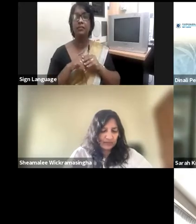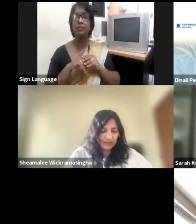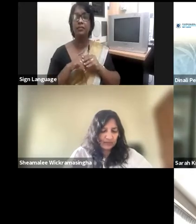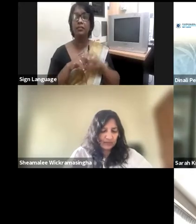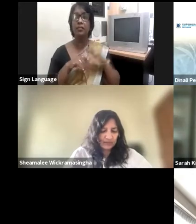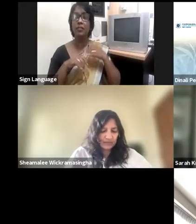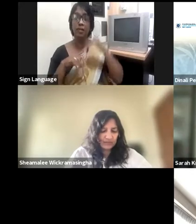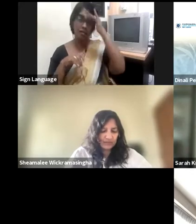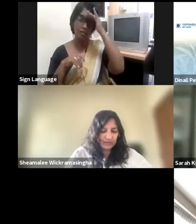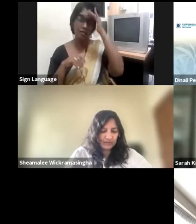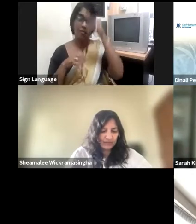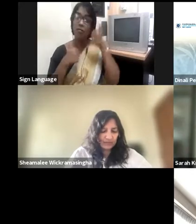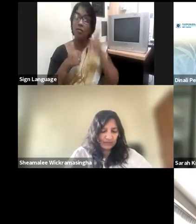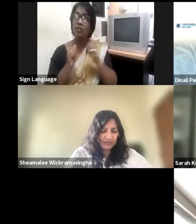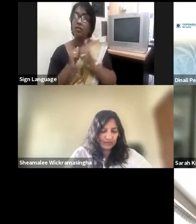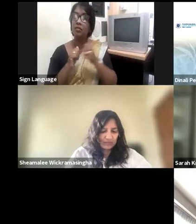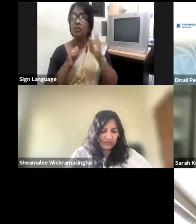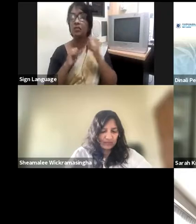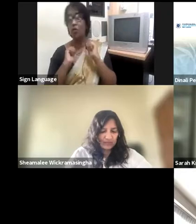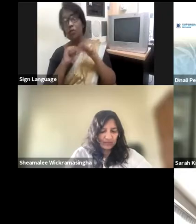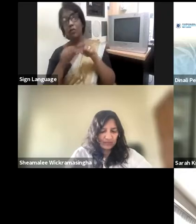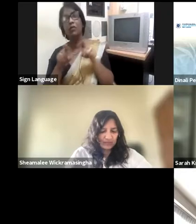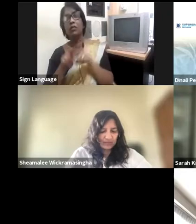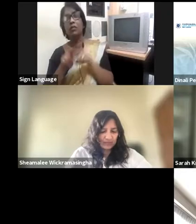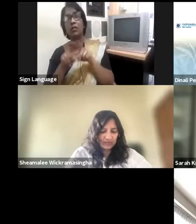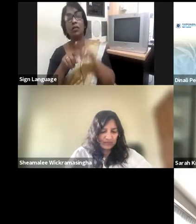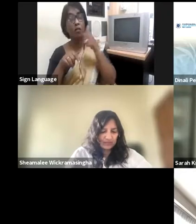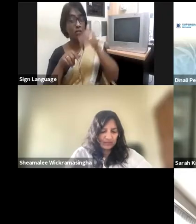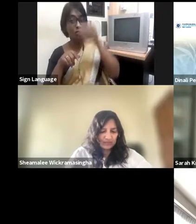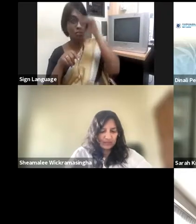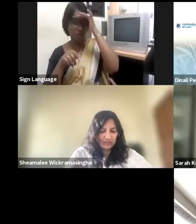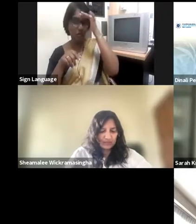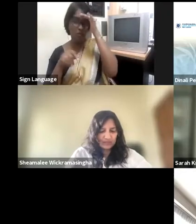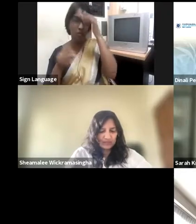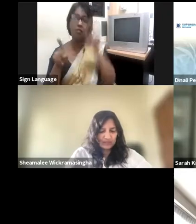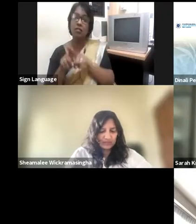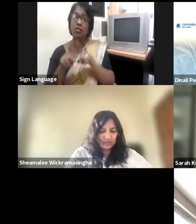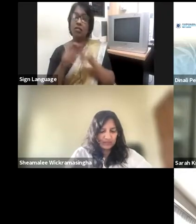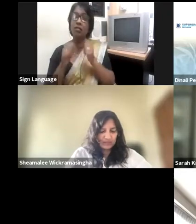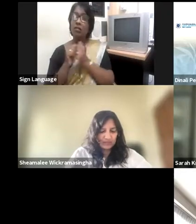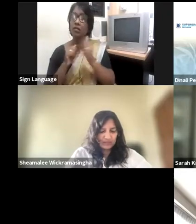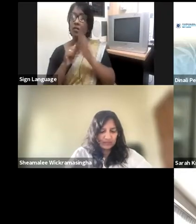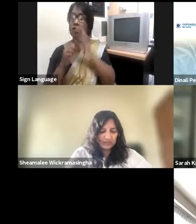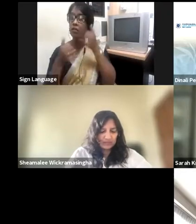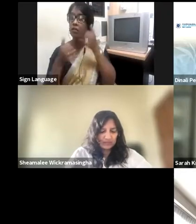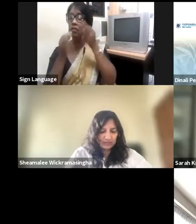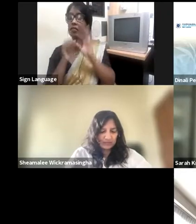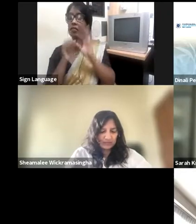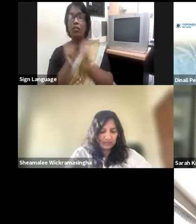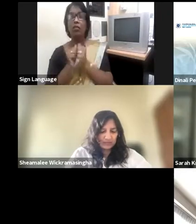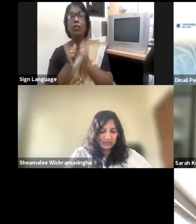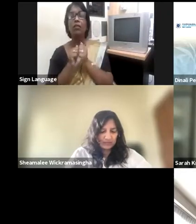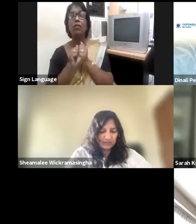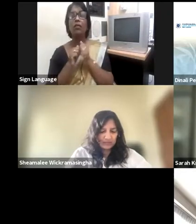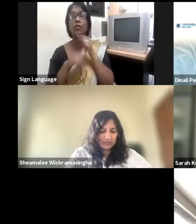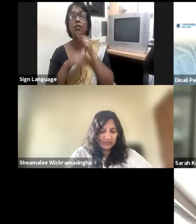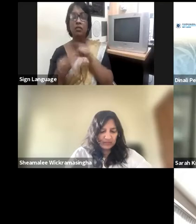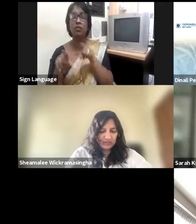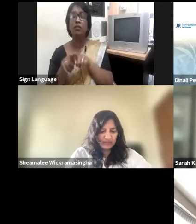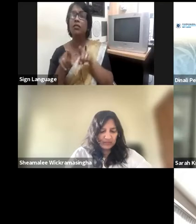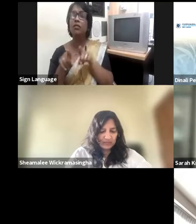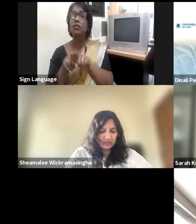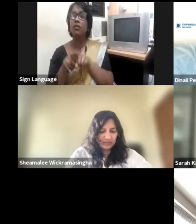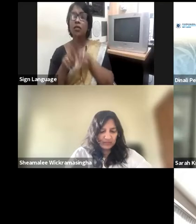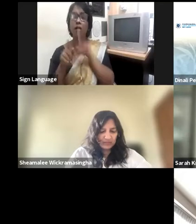better leader? What are those personality traits and characteristics? And these are very important to acknowledge and to address. And